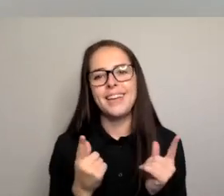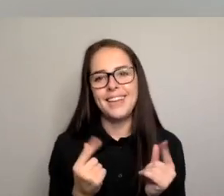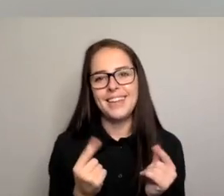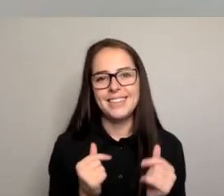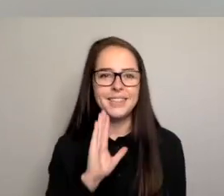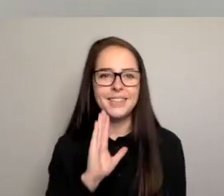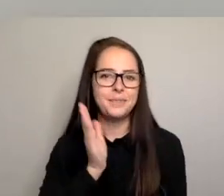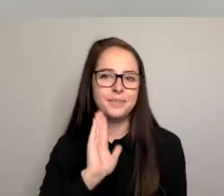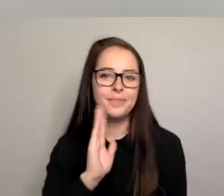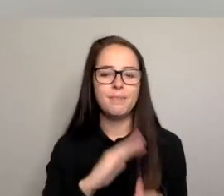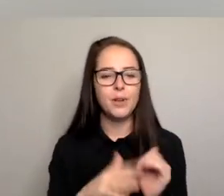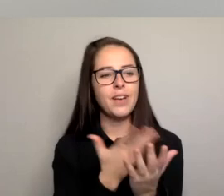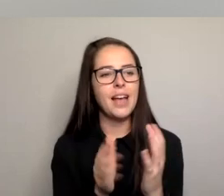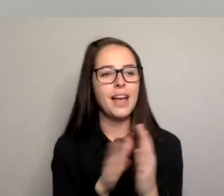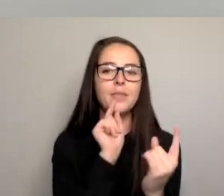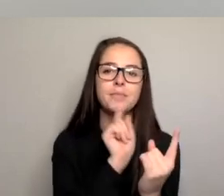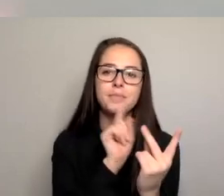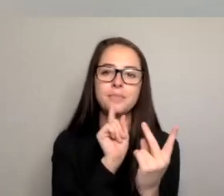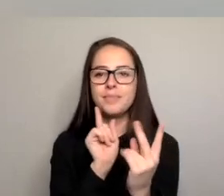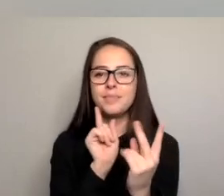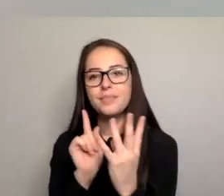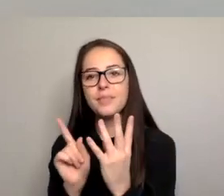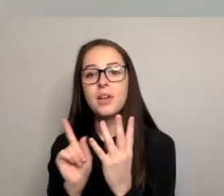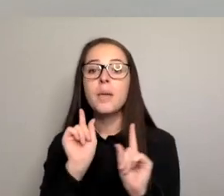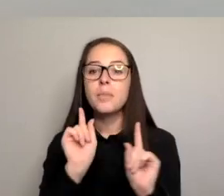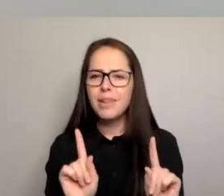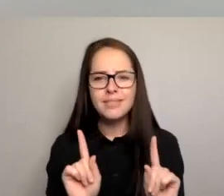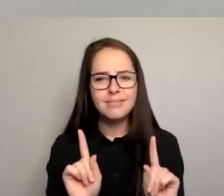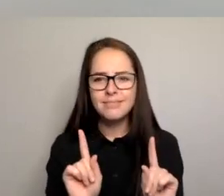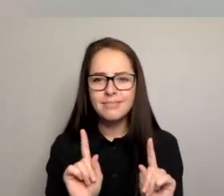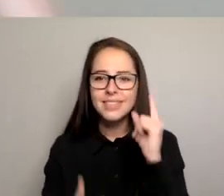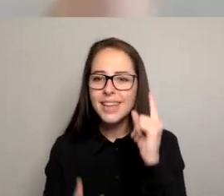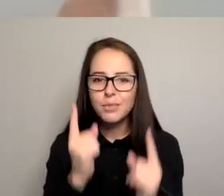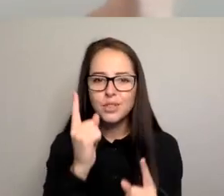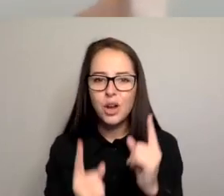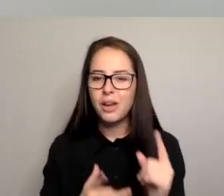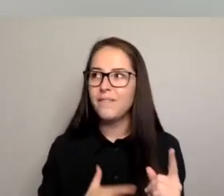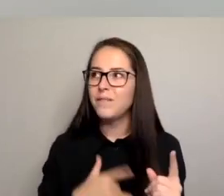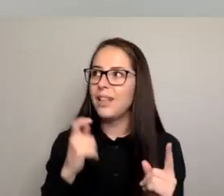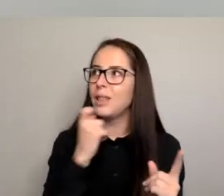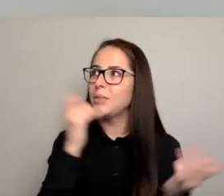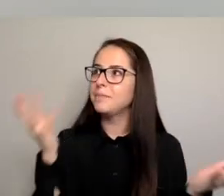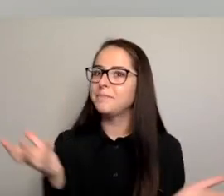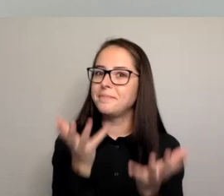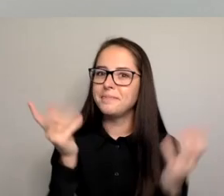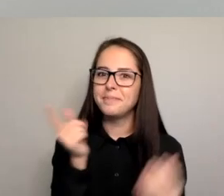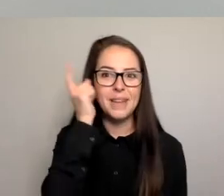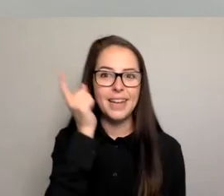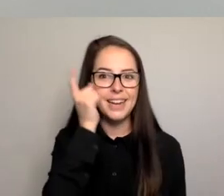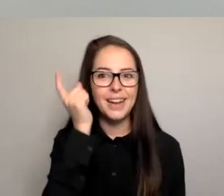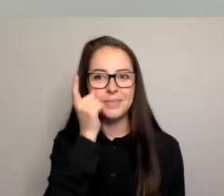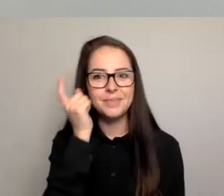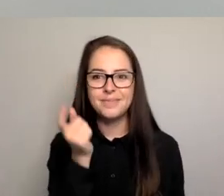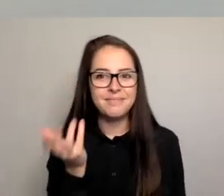norms, structures and practices that lead to violence. But sometimes that just feels really up in the air and it doesn't, you know, make sense